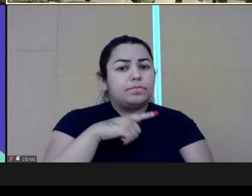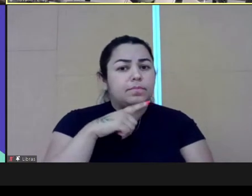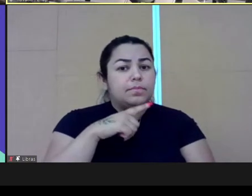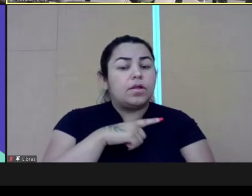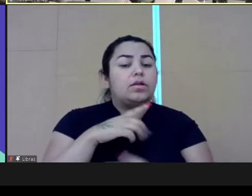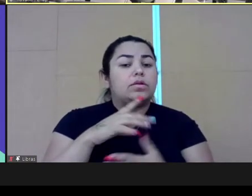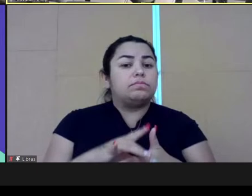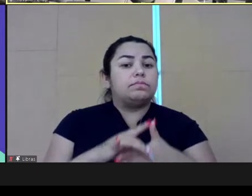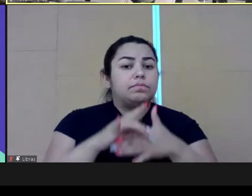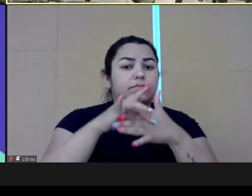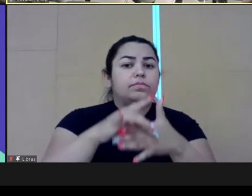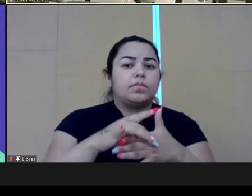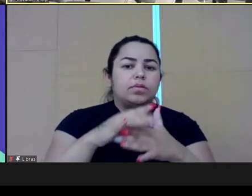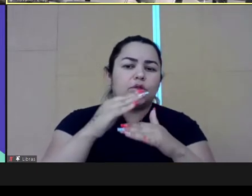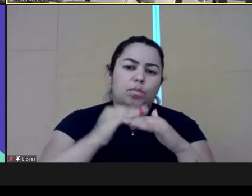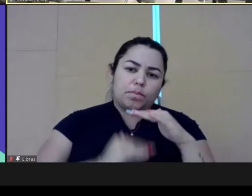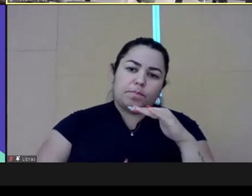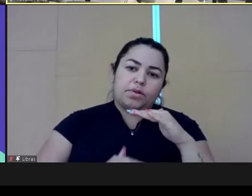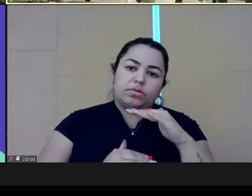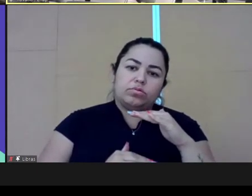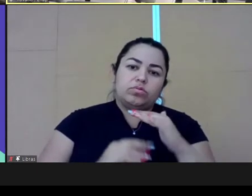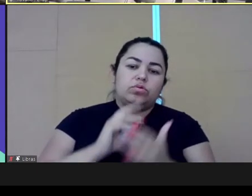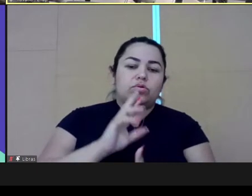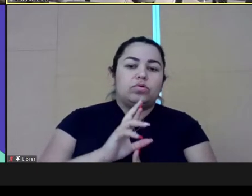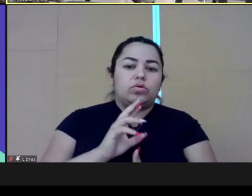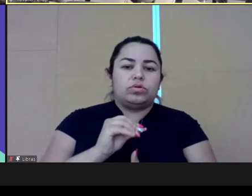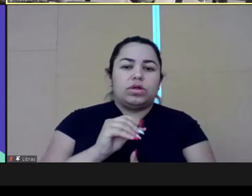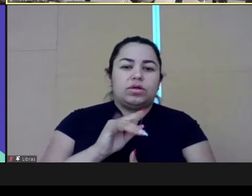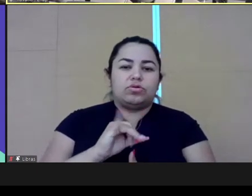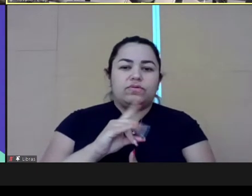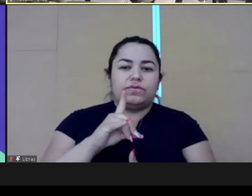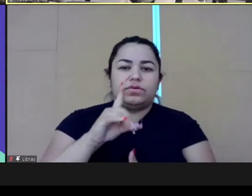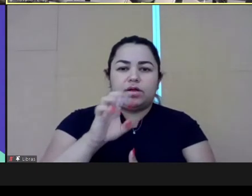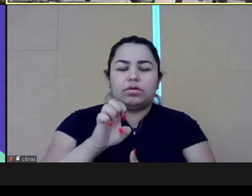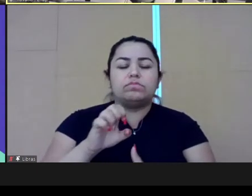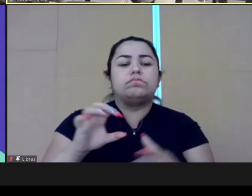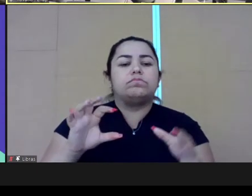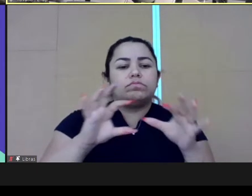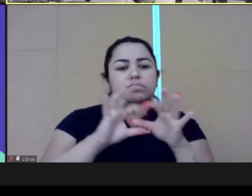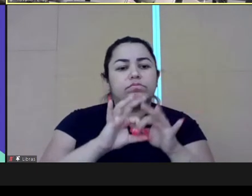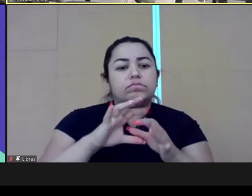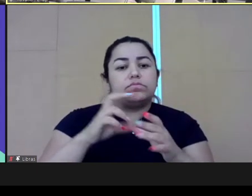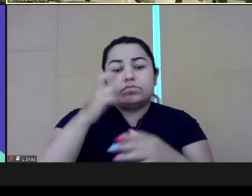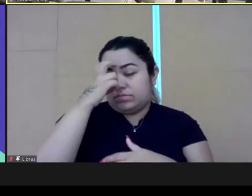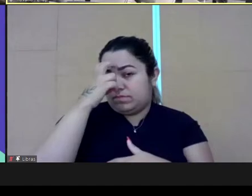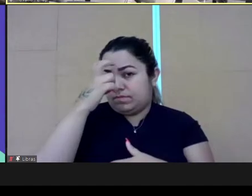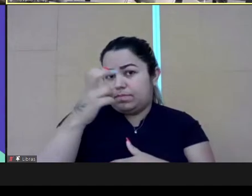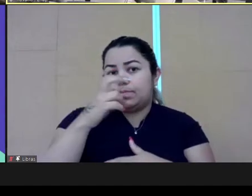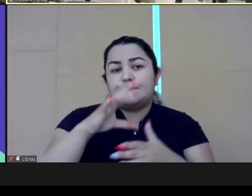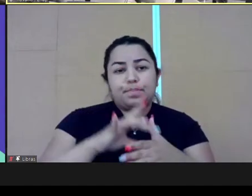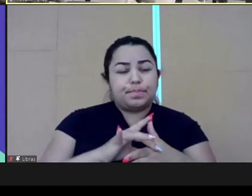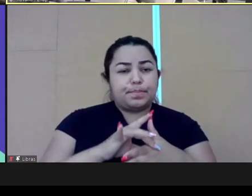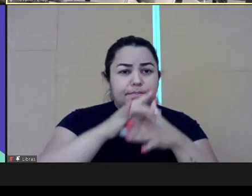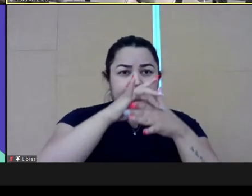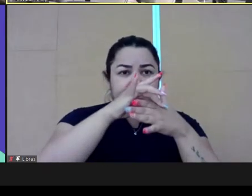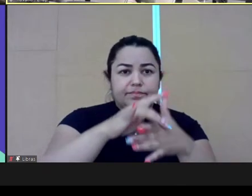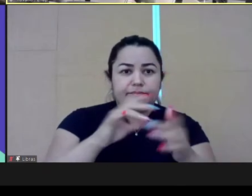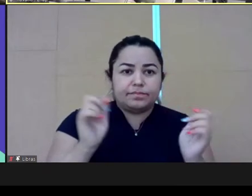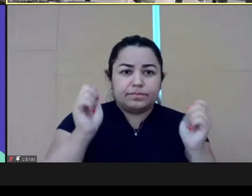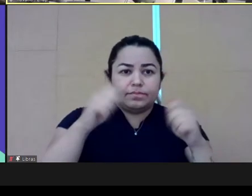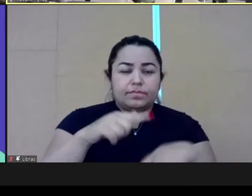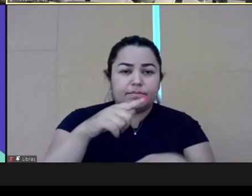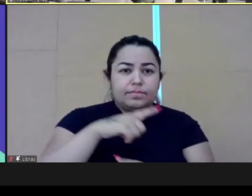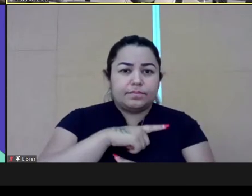have this medium leadership that has a less productivity, but has a better power and interest on